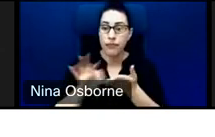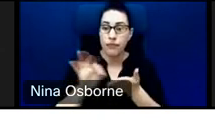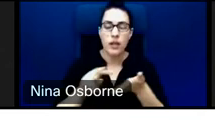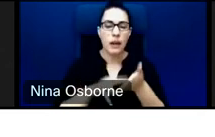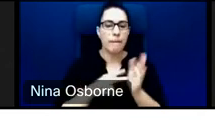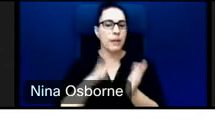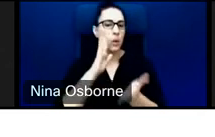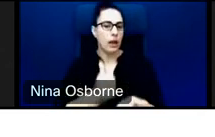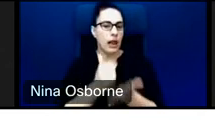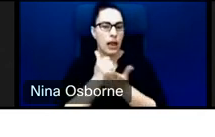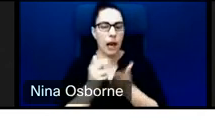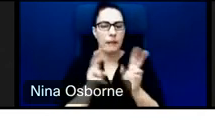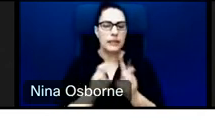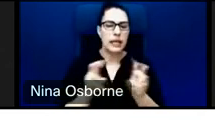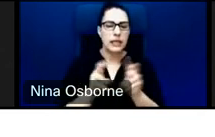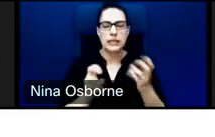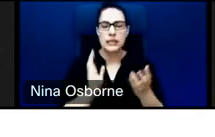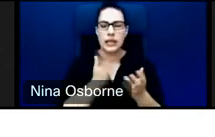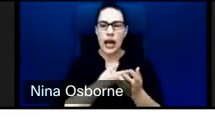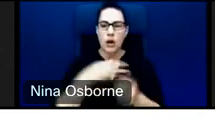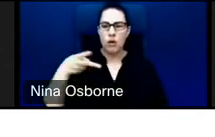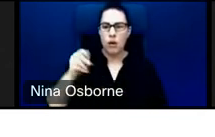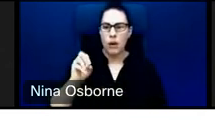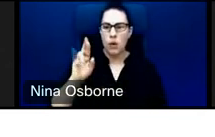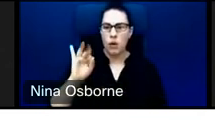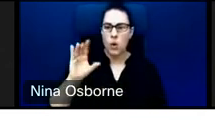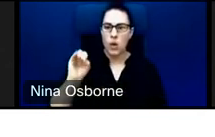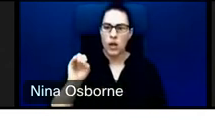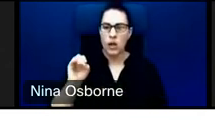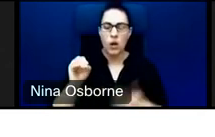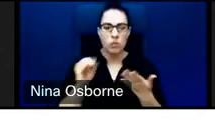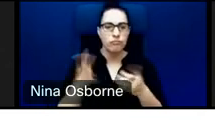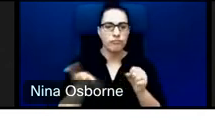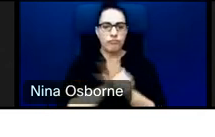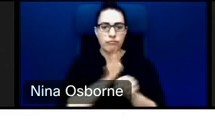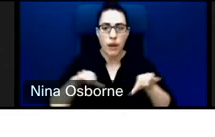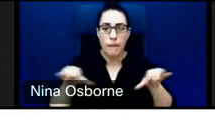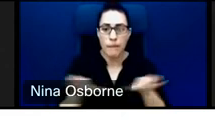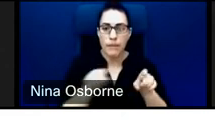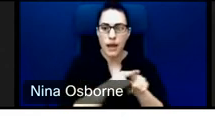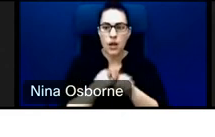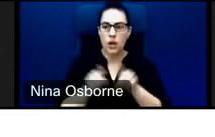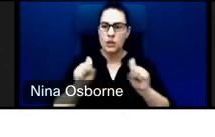our entire portfolio, as well as each individual project. So we could go to the next slide.